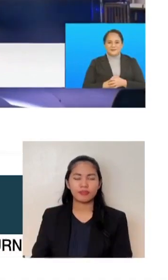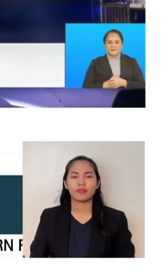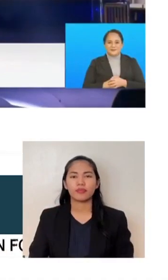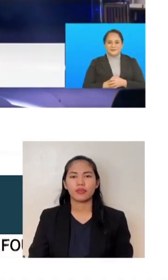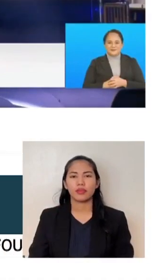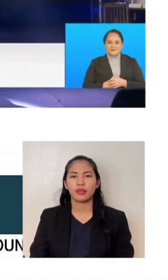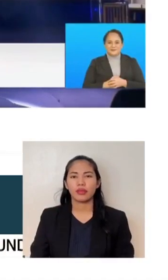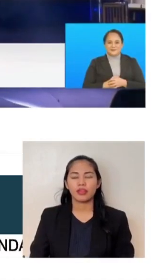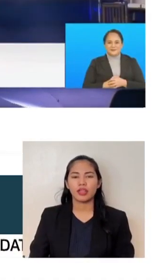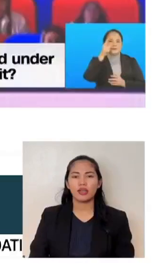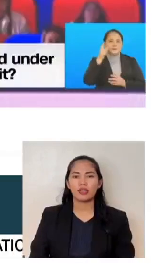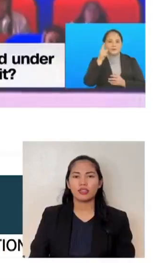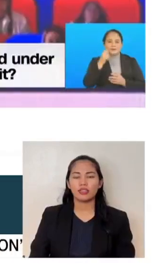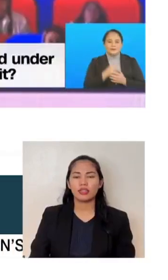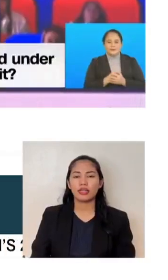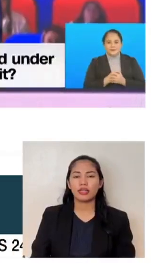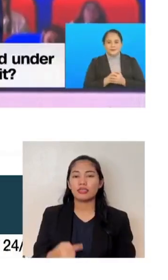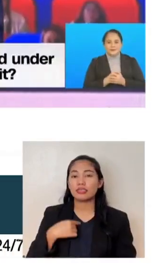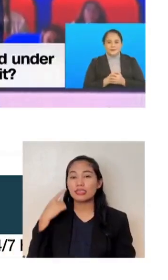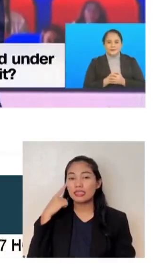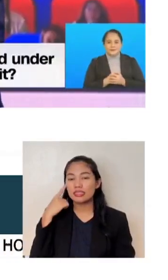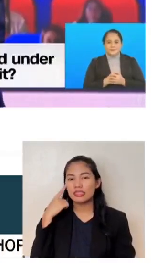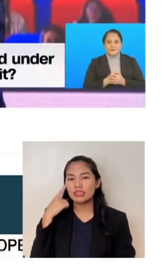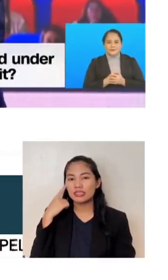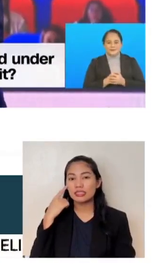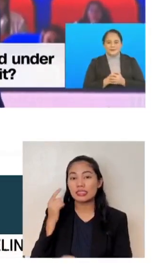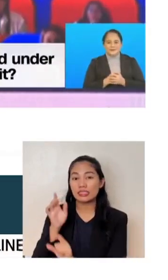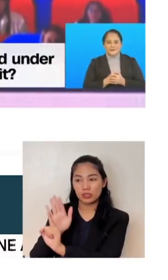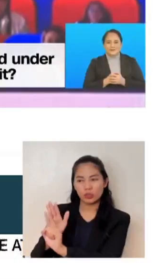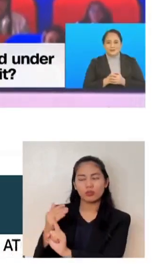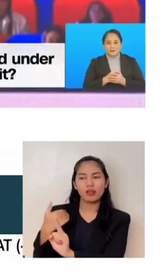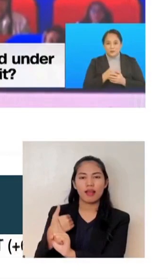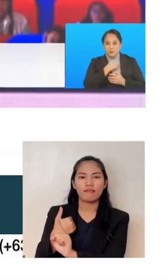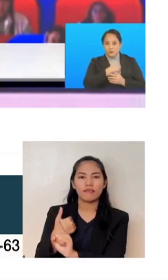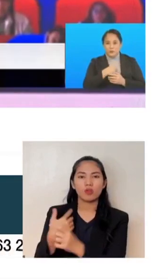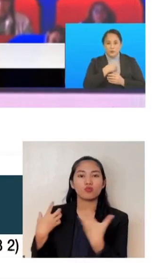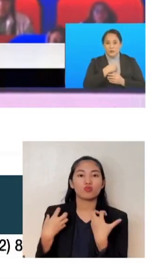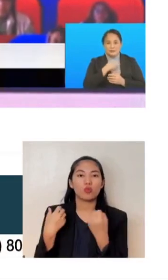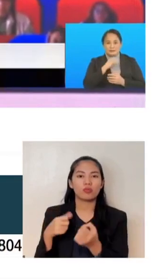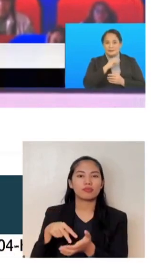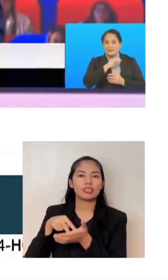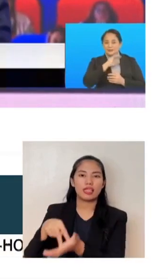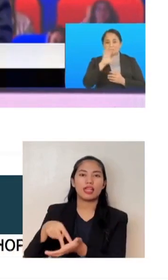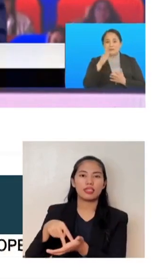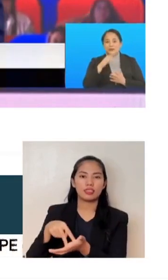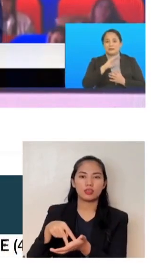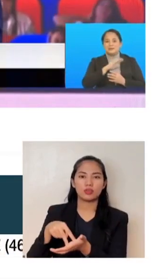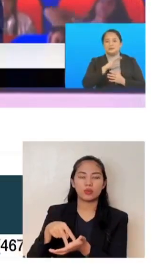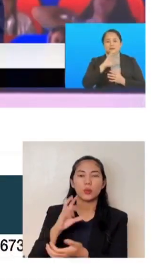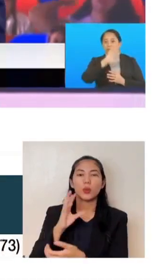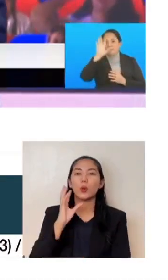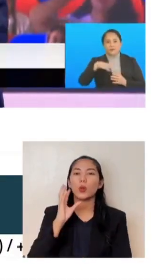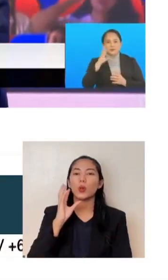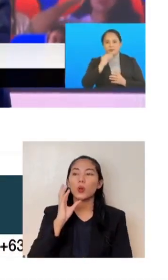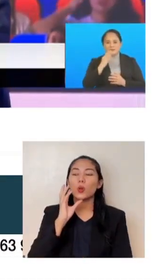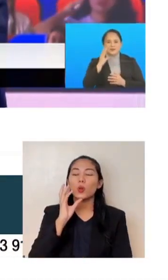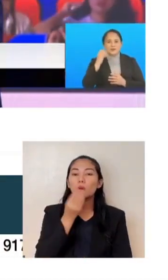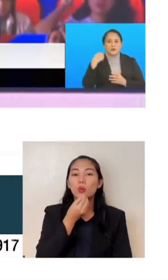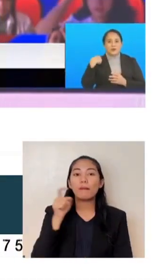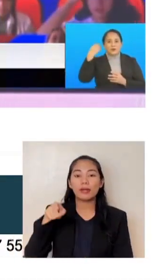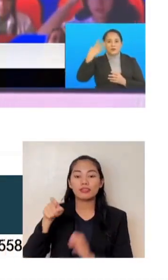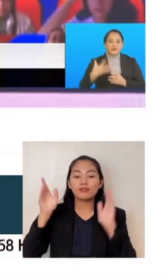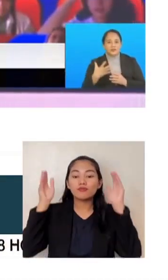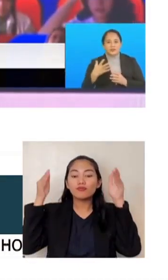I think he sticks to his position on who should be at the center of